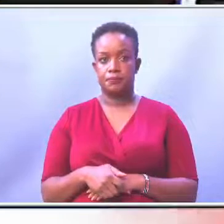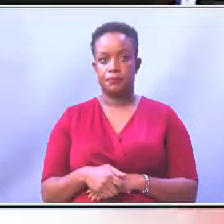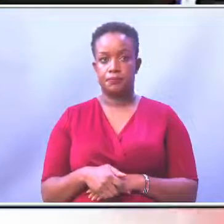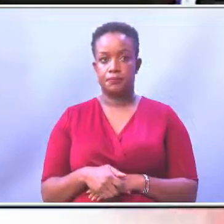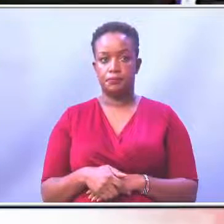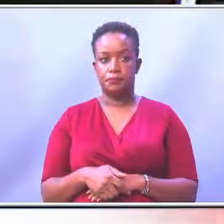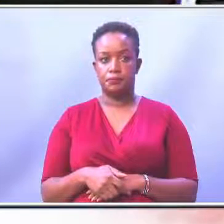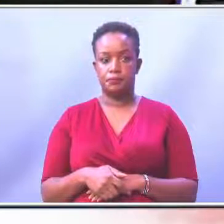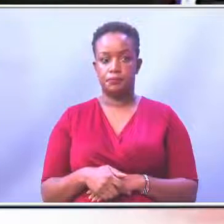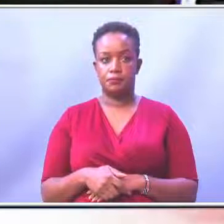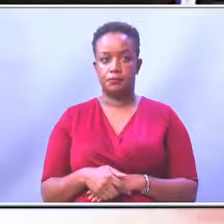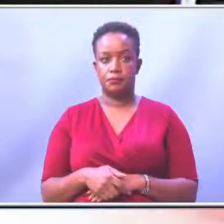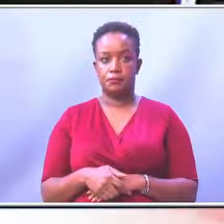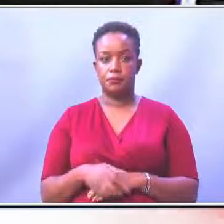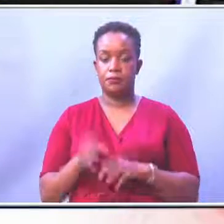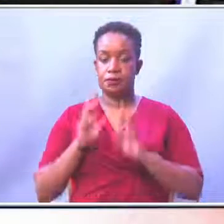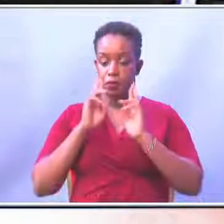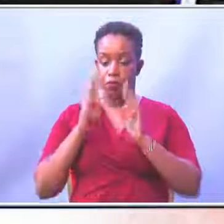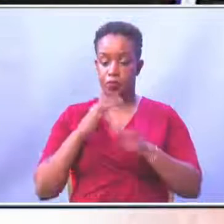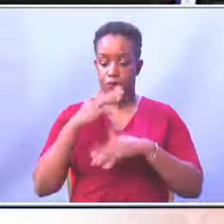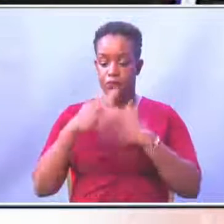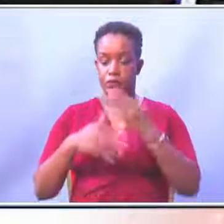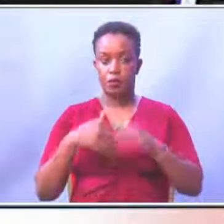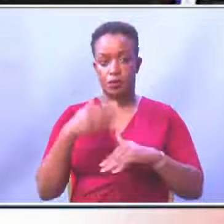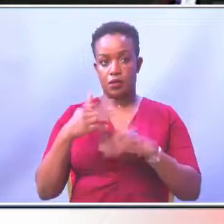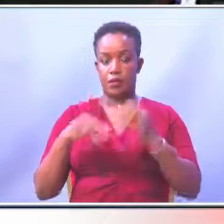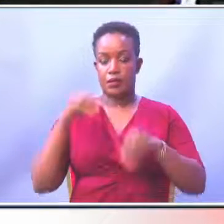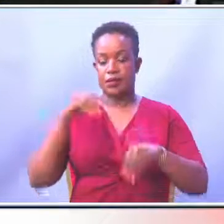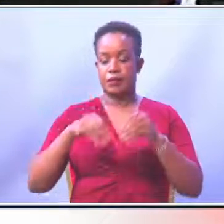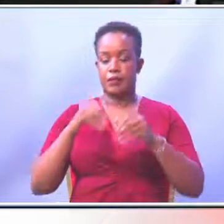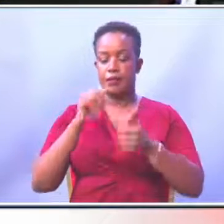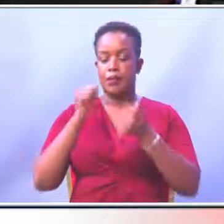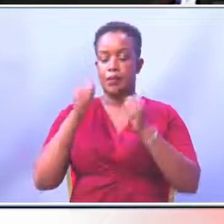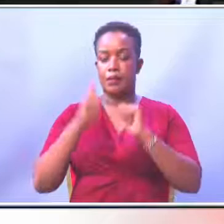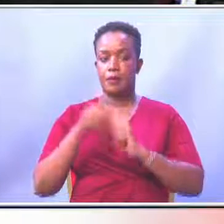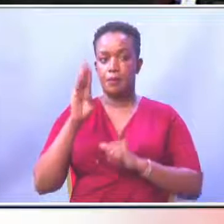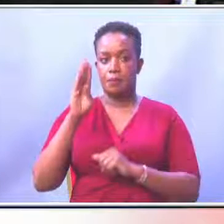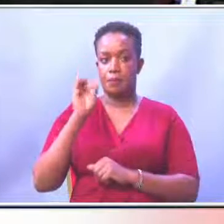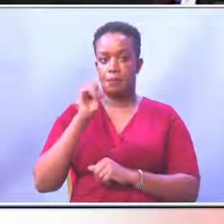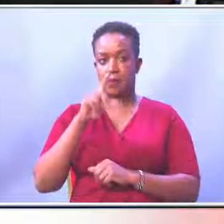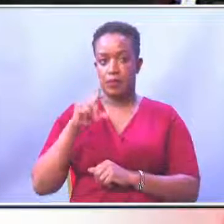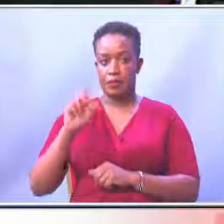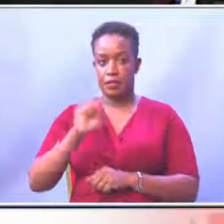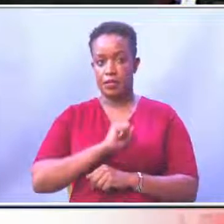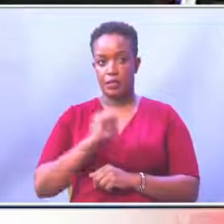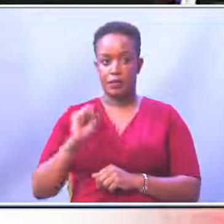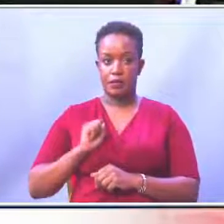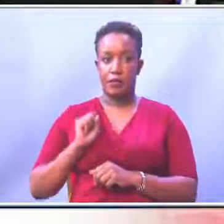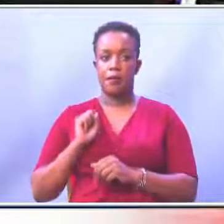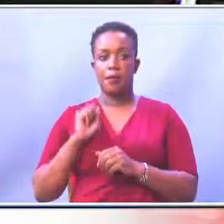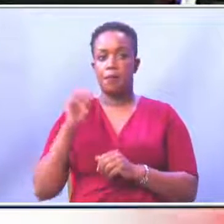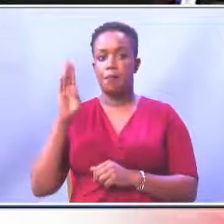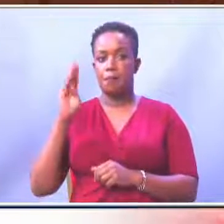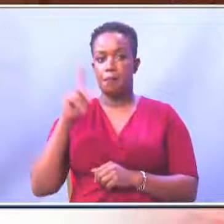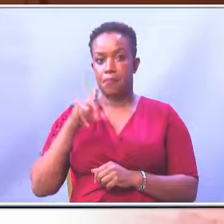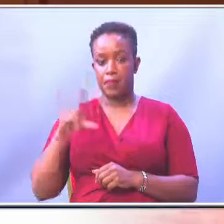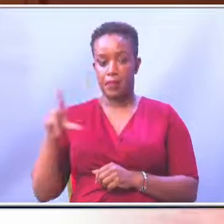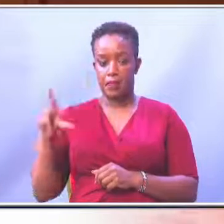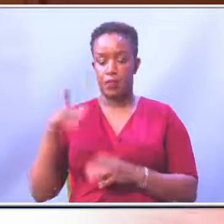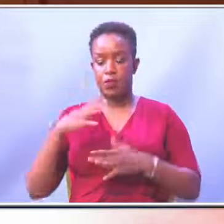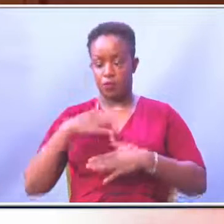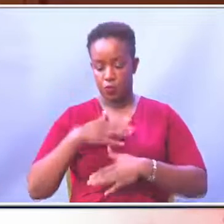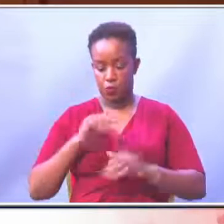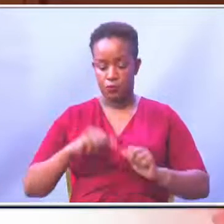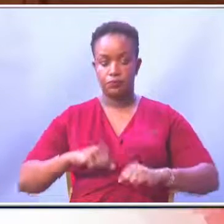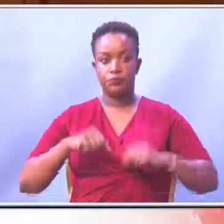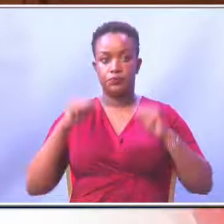Reporting progress on the Election Amendment Bill, Senate Bill No. 42 of 2021. Mover. Honorable Chairperson,